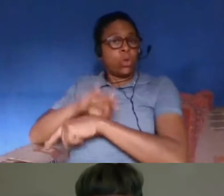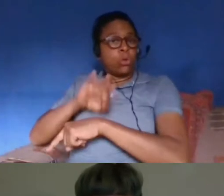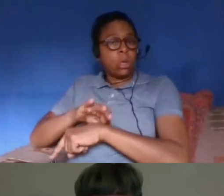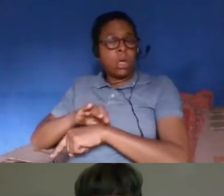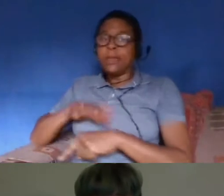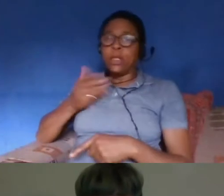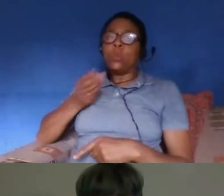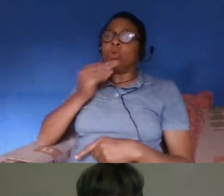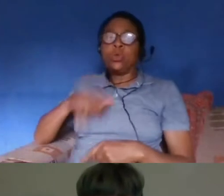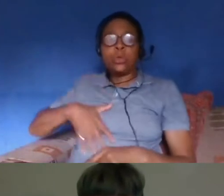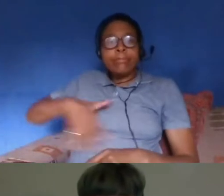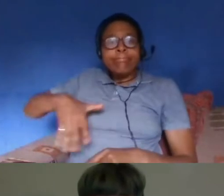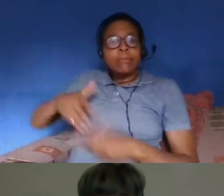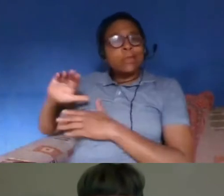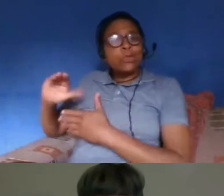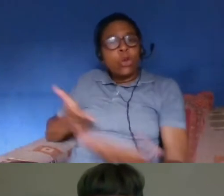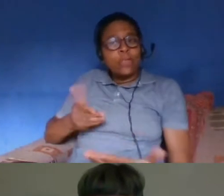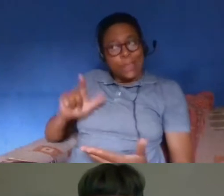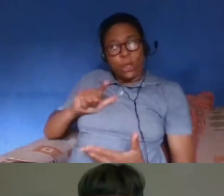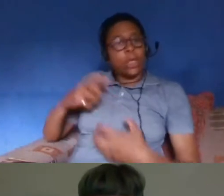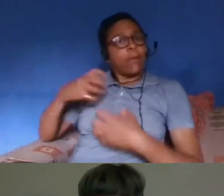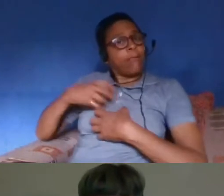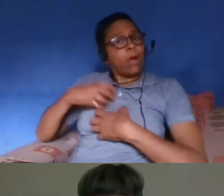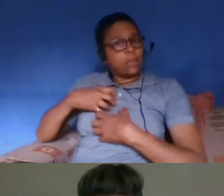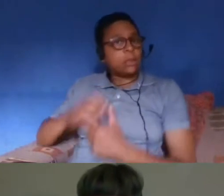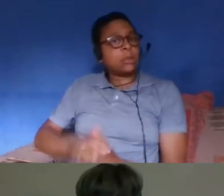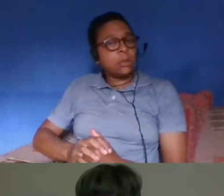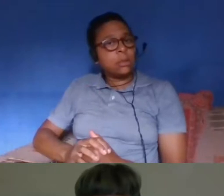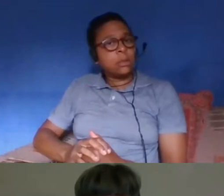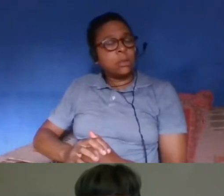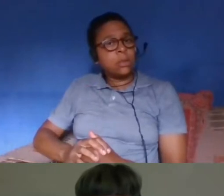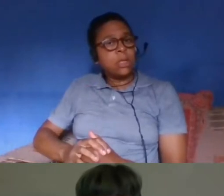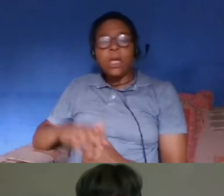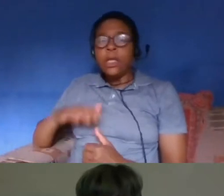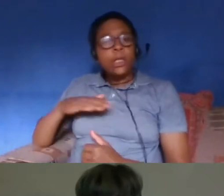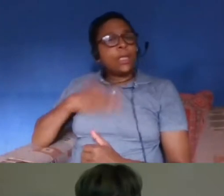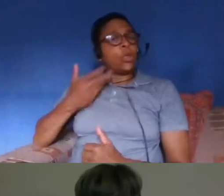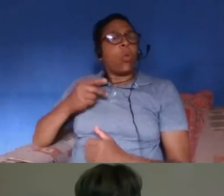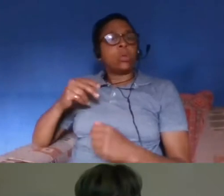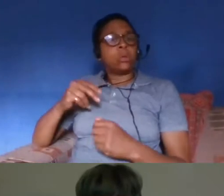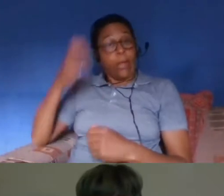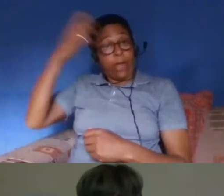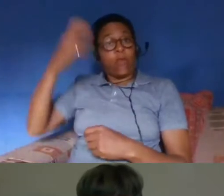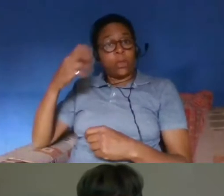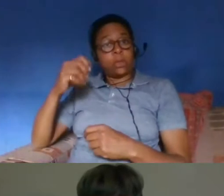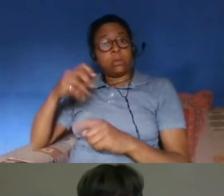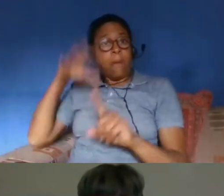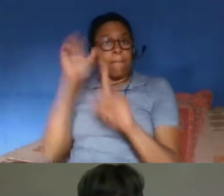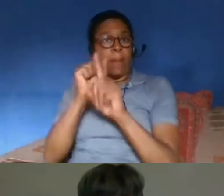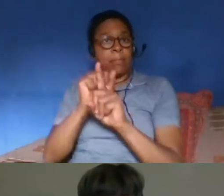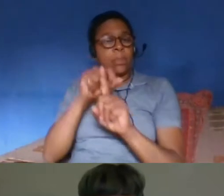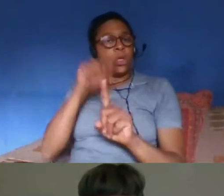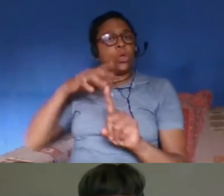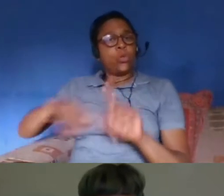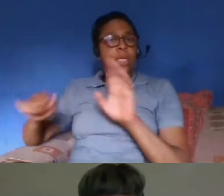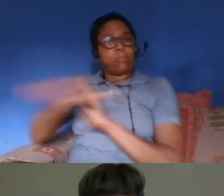services because the fear of charging and and and the consequences of that which has meant that